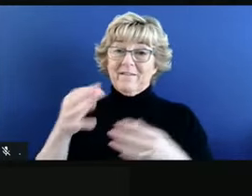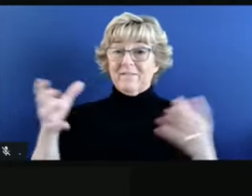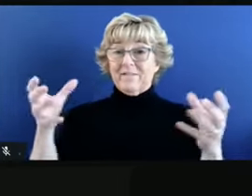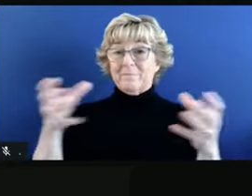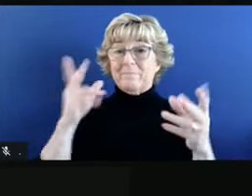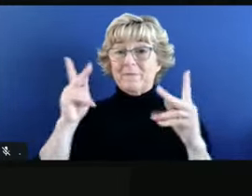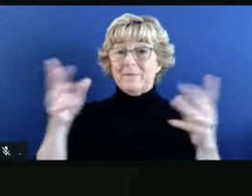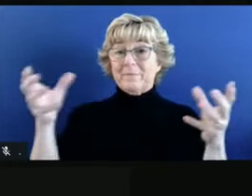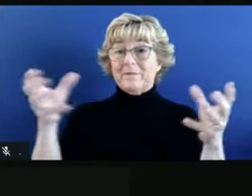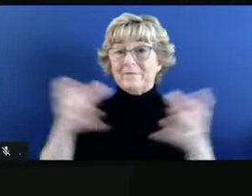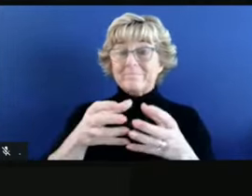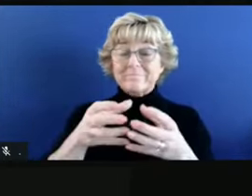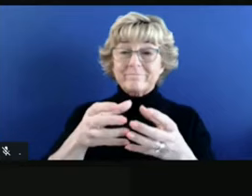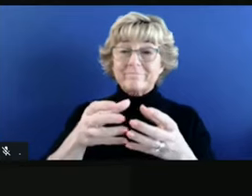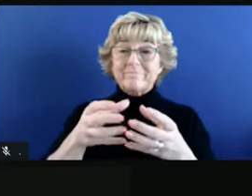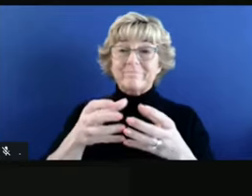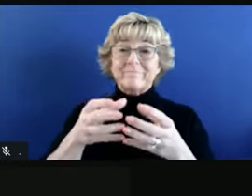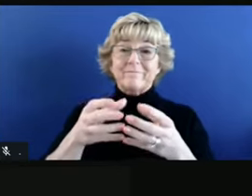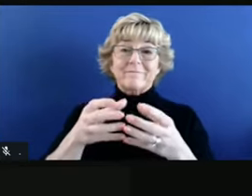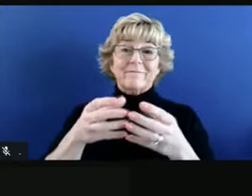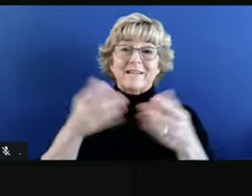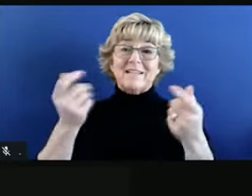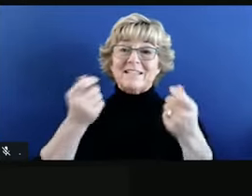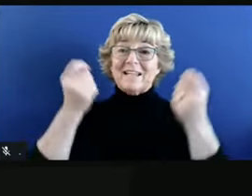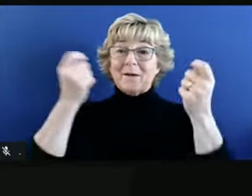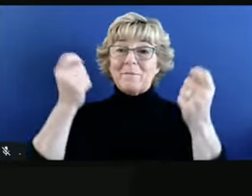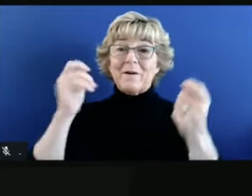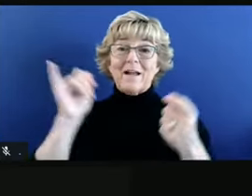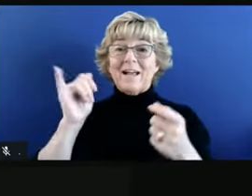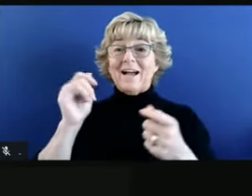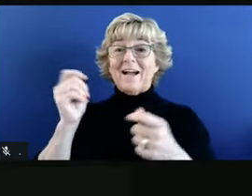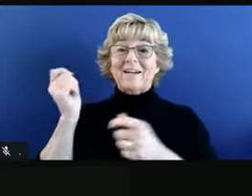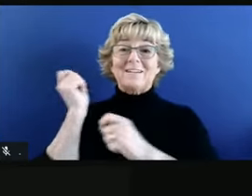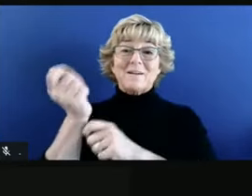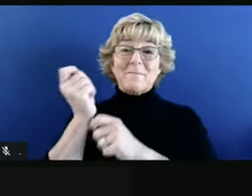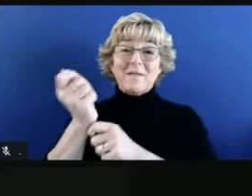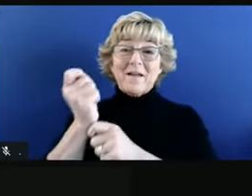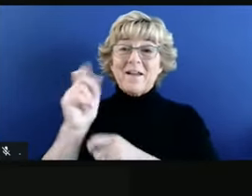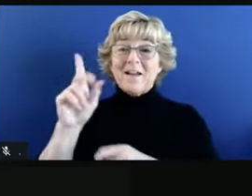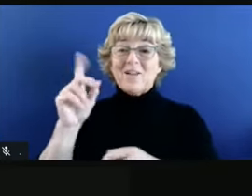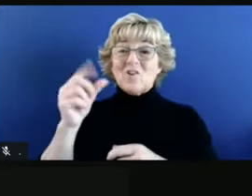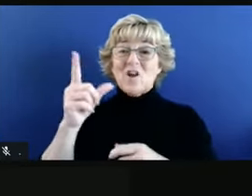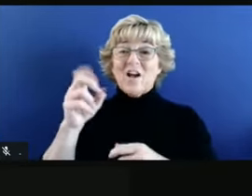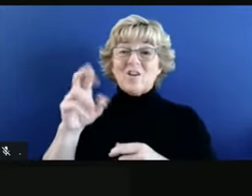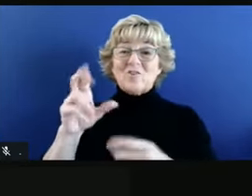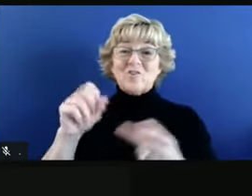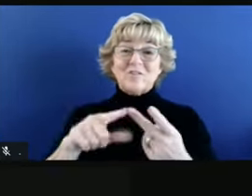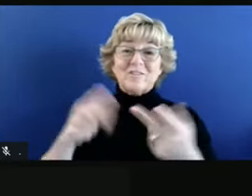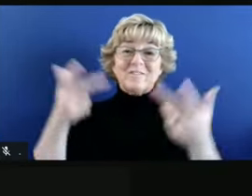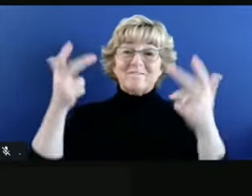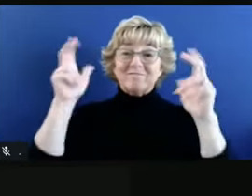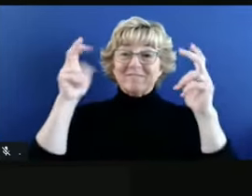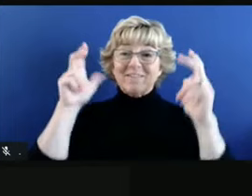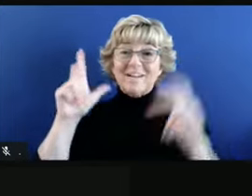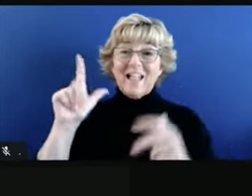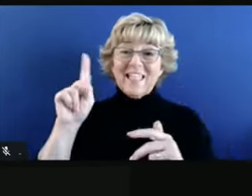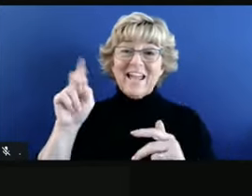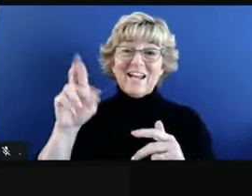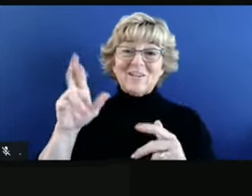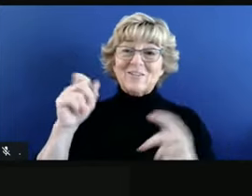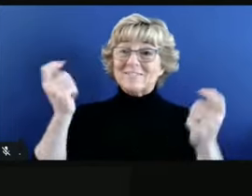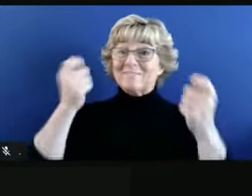these incredible, important celebrations with the Dodgers and the Lakers. And then you have Halloween, and you have the